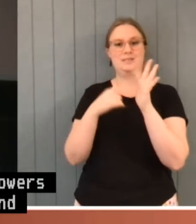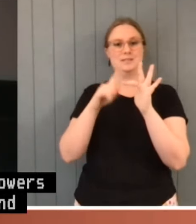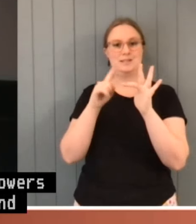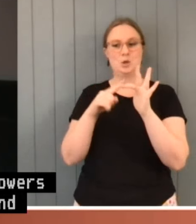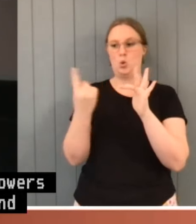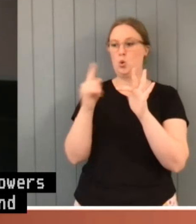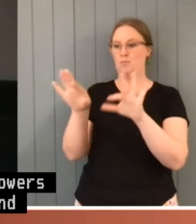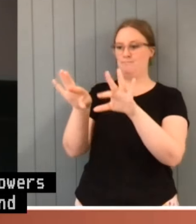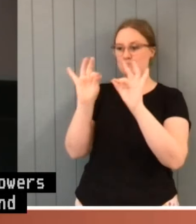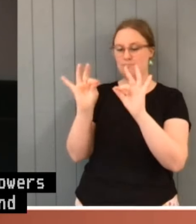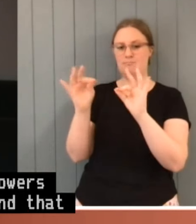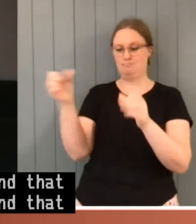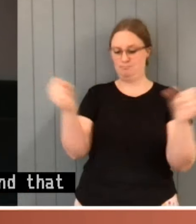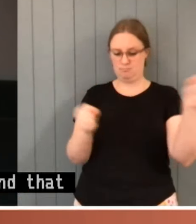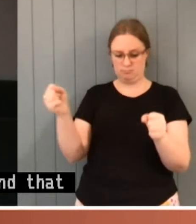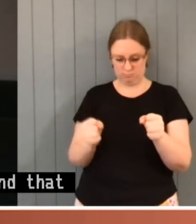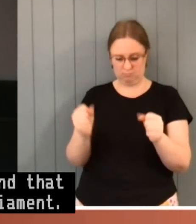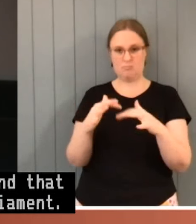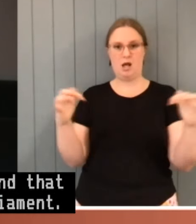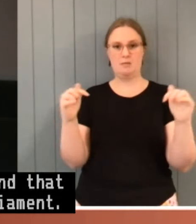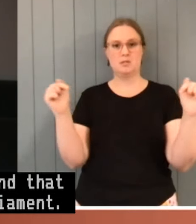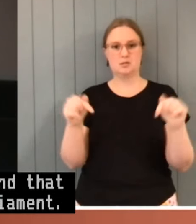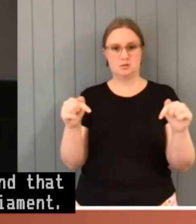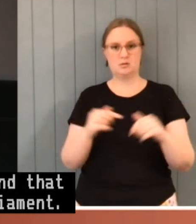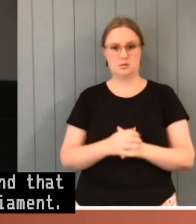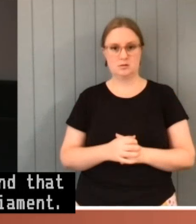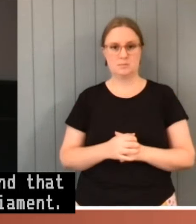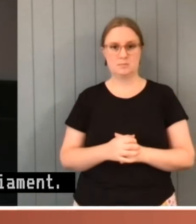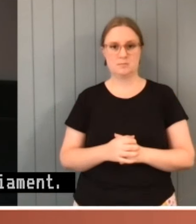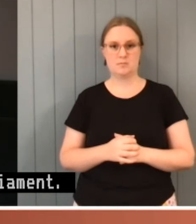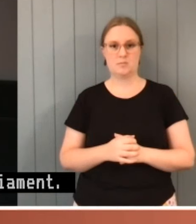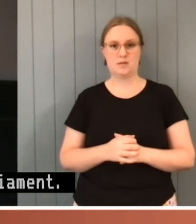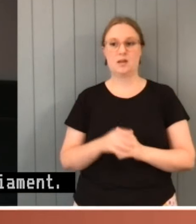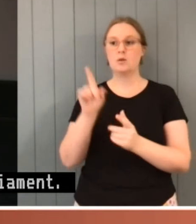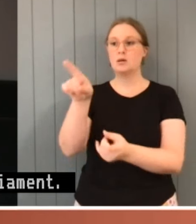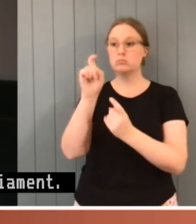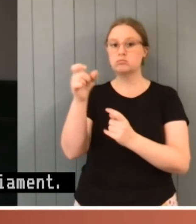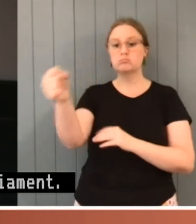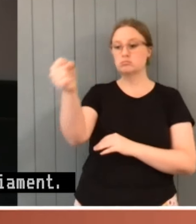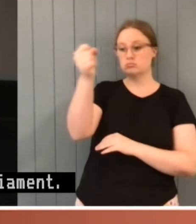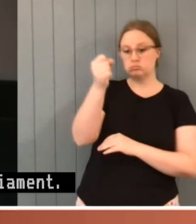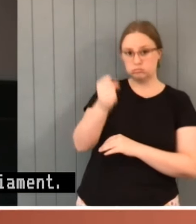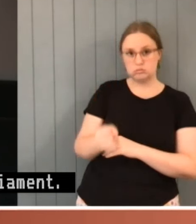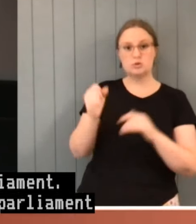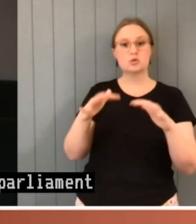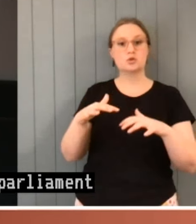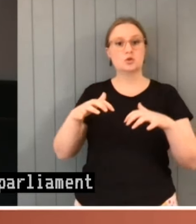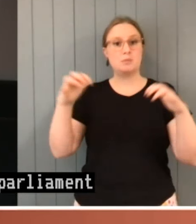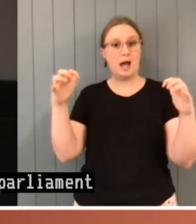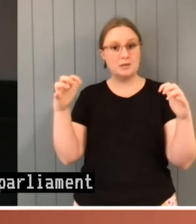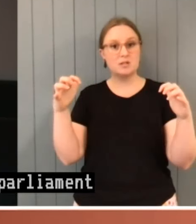The idea that election to Parliament imposes a trust-like or fiduciary obligation on the elected member goes back a long way.